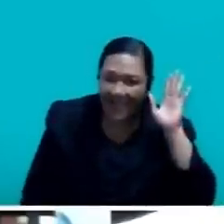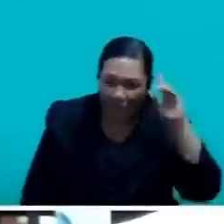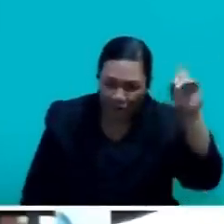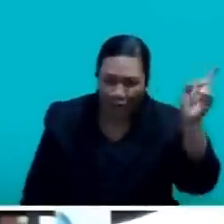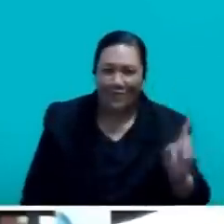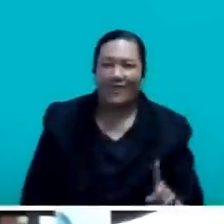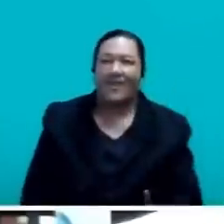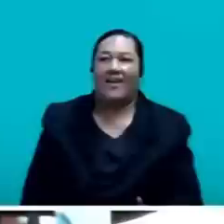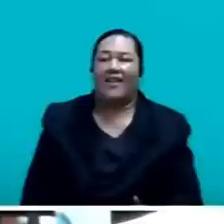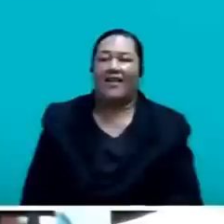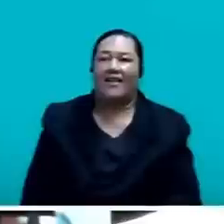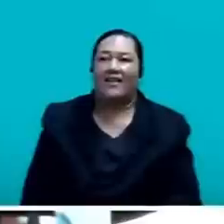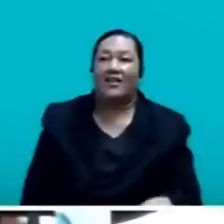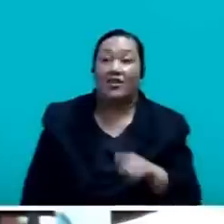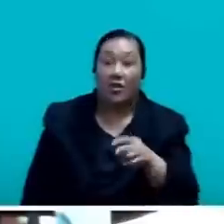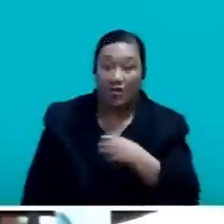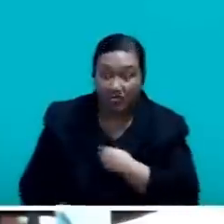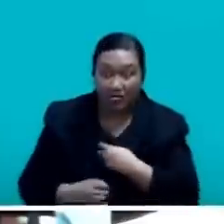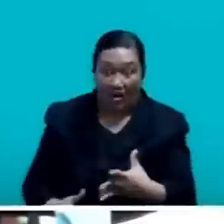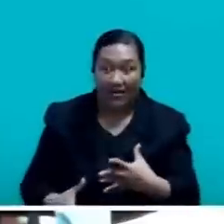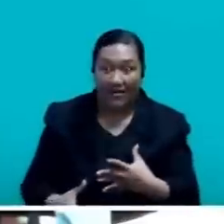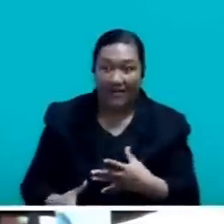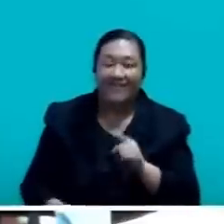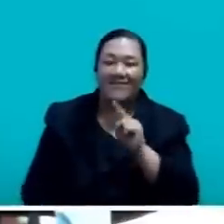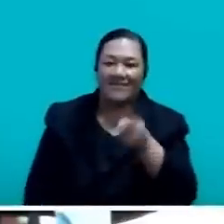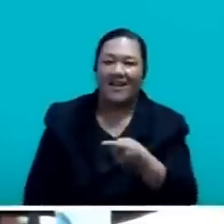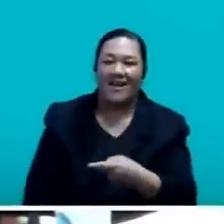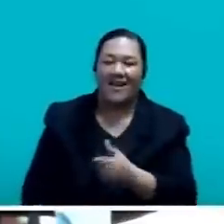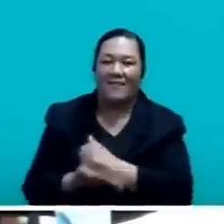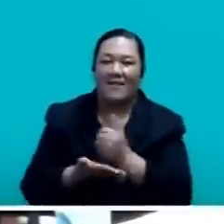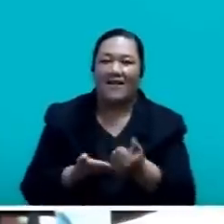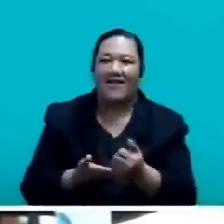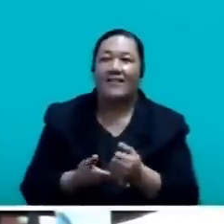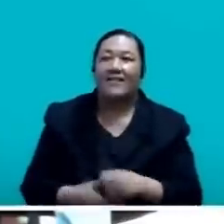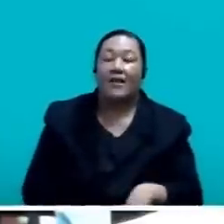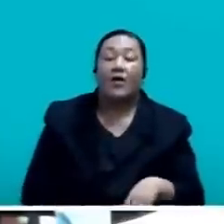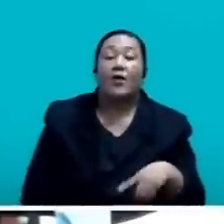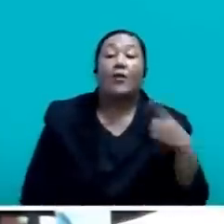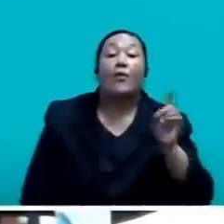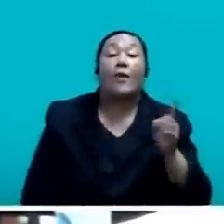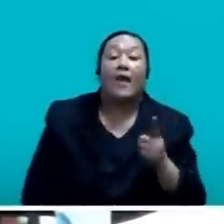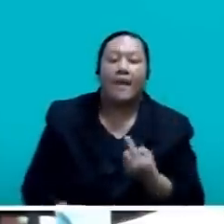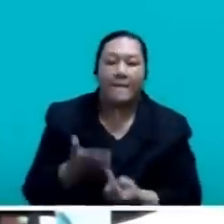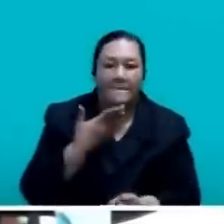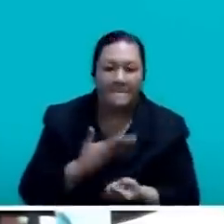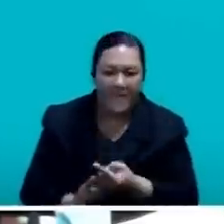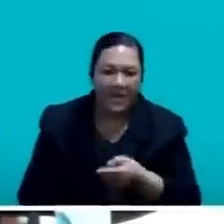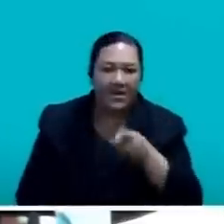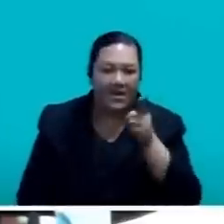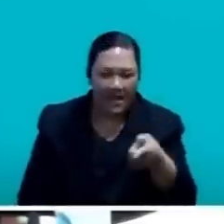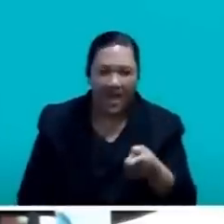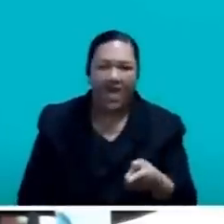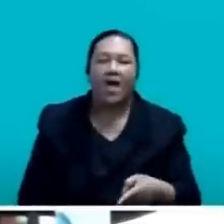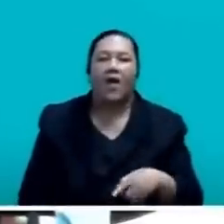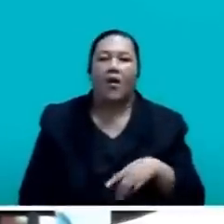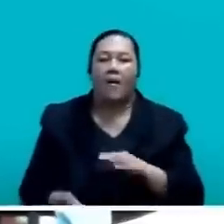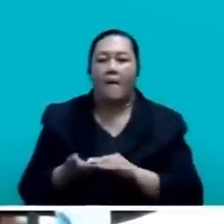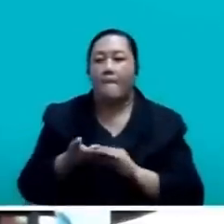got shot-changed by the Fiji First Government by a whopping $4 billion,